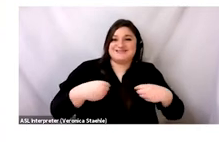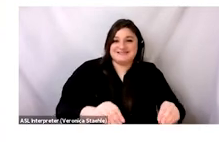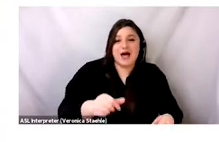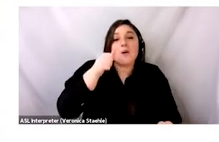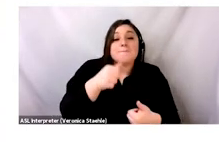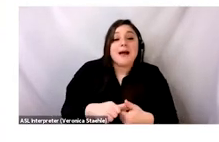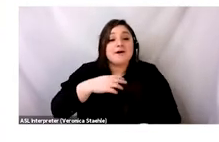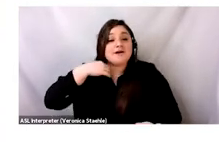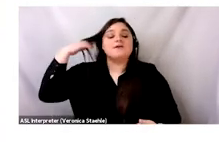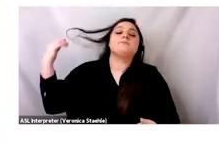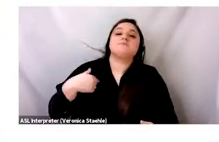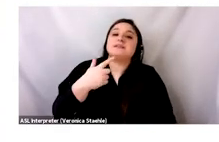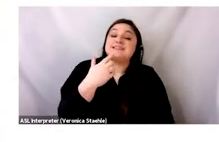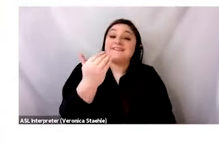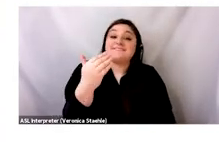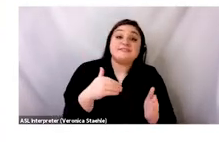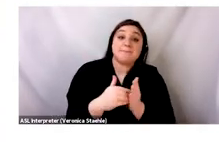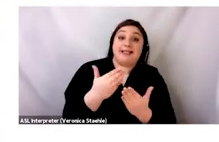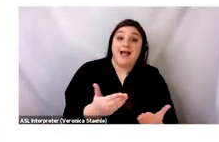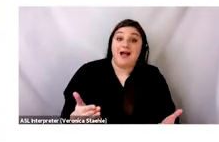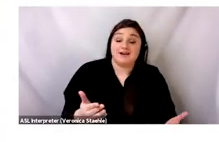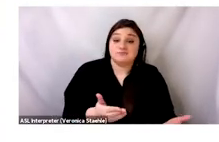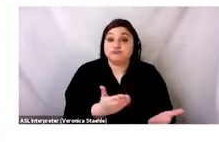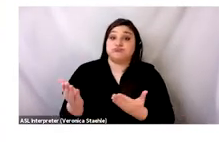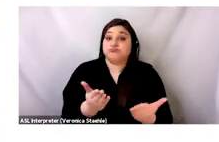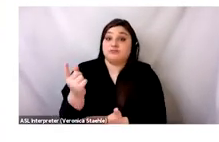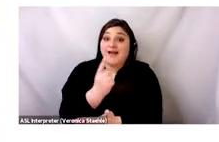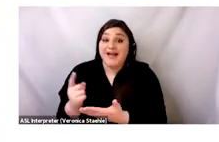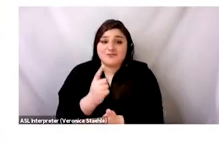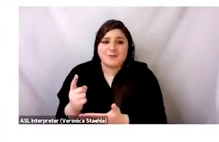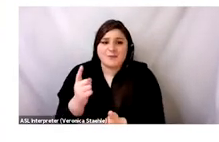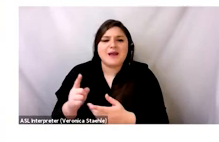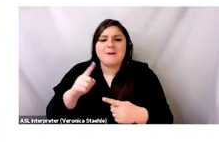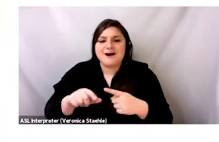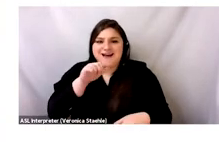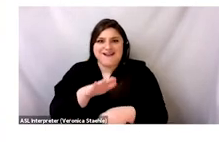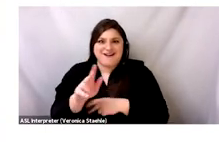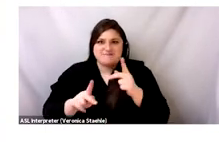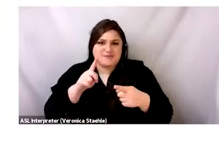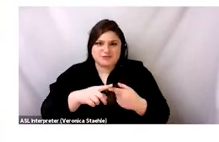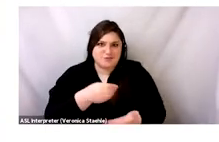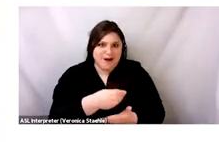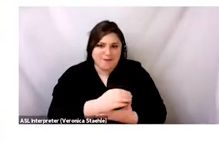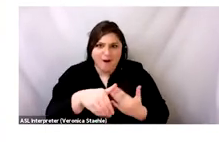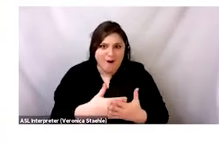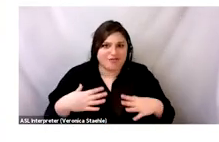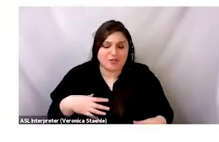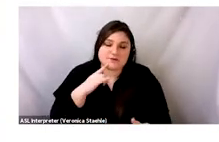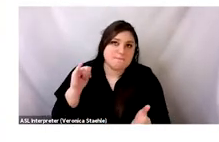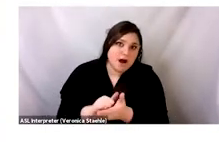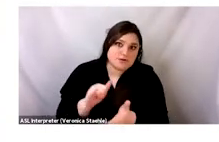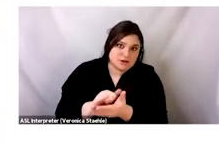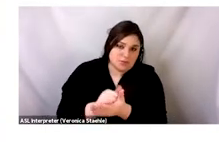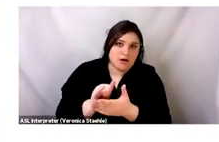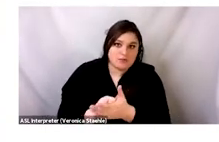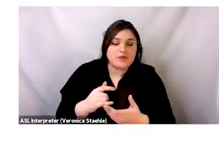all of the clothing can be sold. So remember, there's 15 million items unloaded in this one market every week, and only 30 million people living in Ghana.